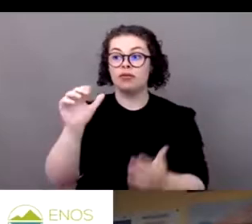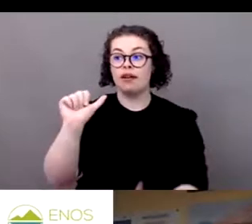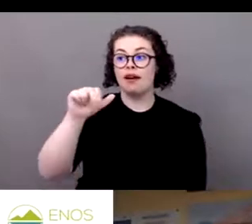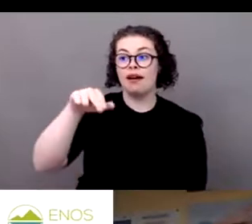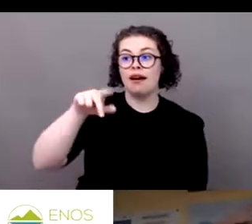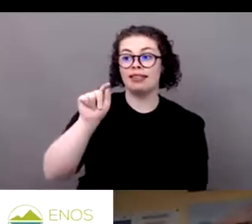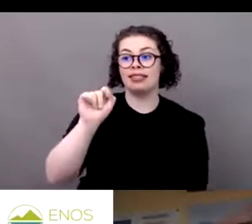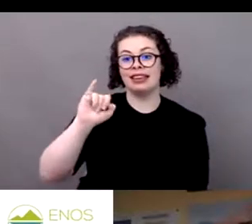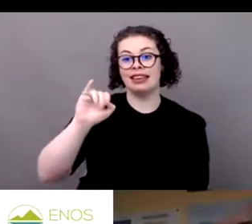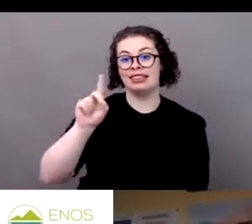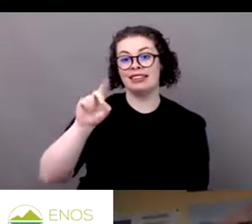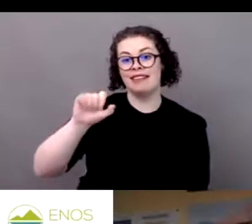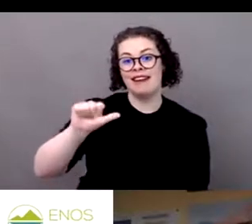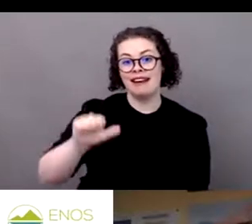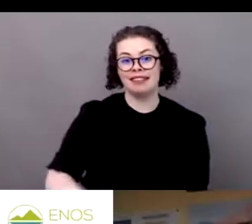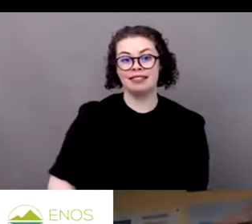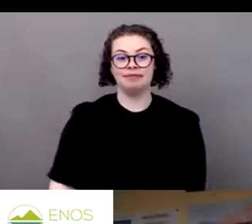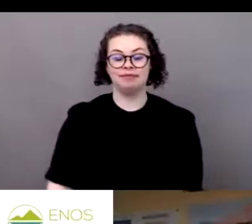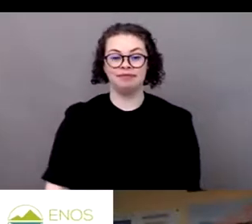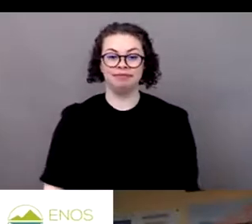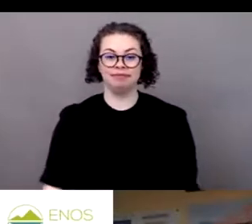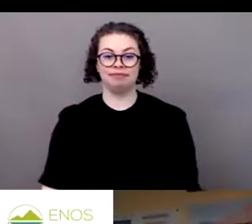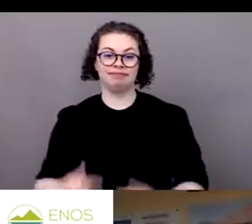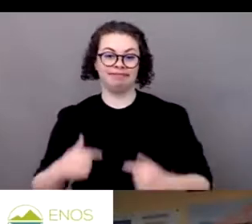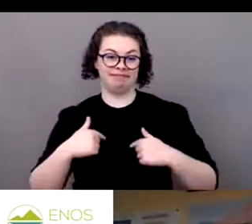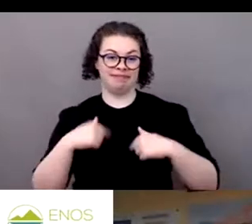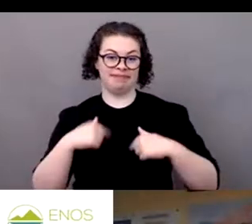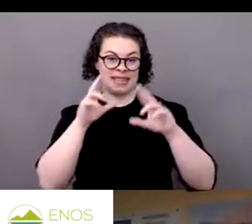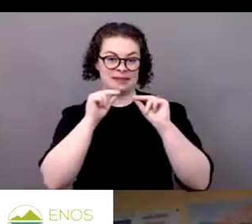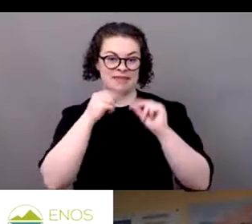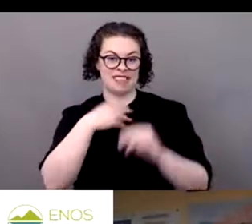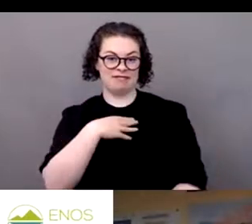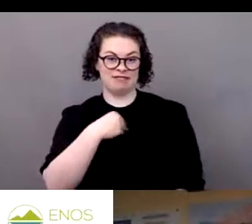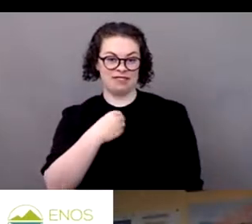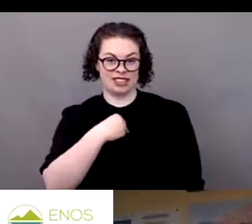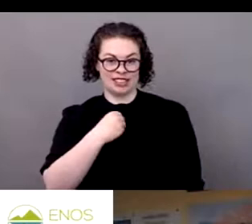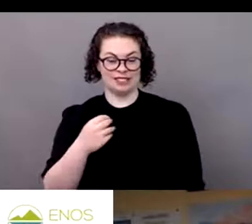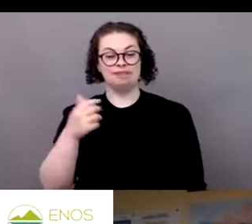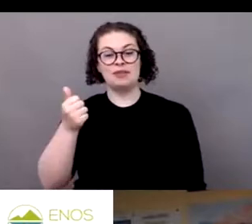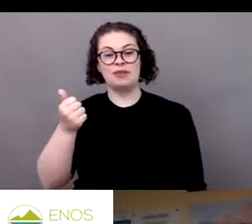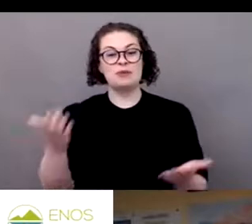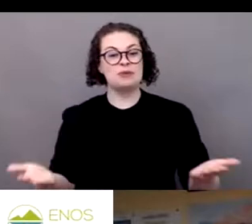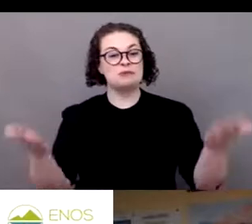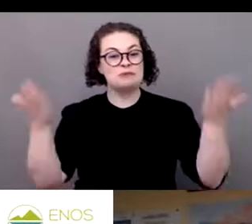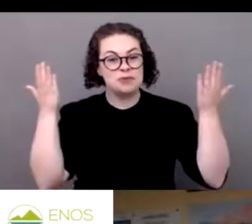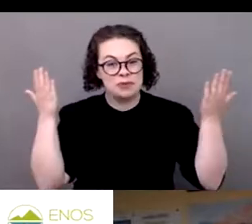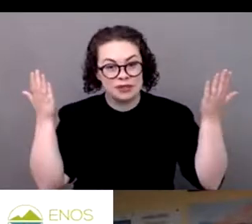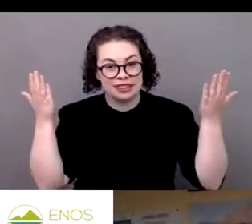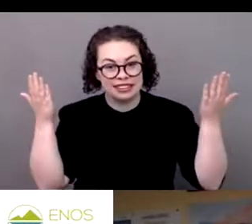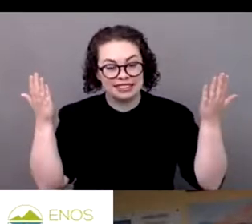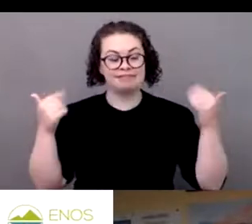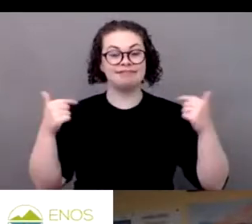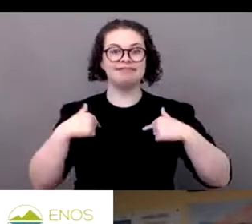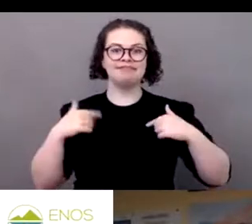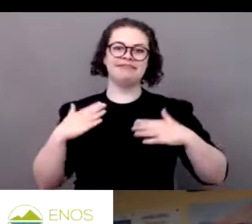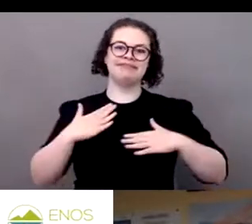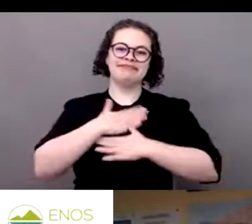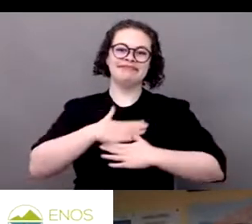Bonjour. Bonjour à tous. je ferai en français et ravi d'être présent avec vous. Donc, je suis